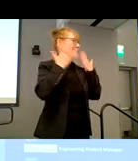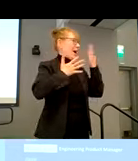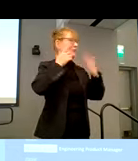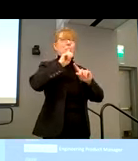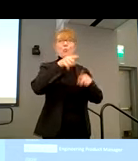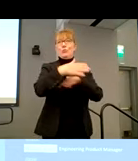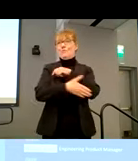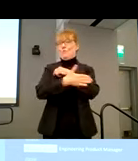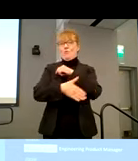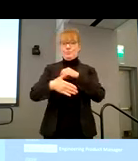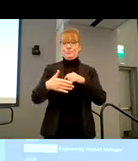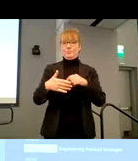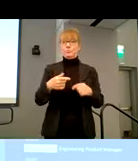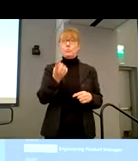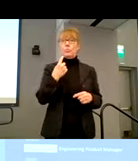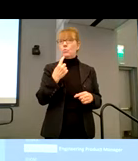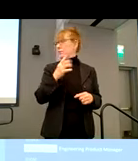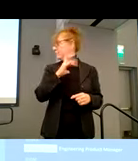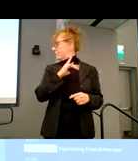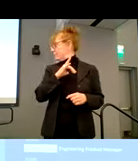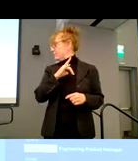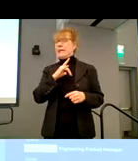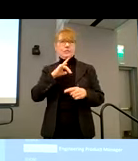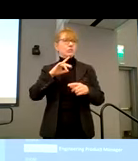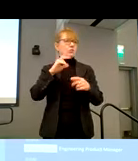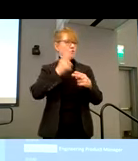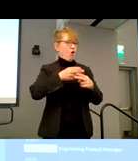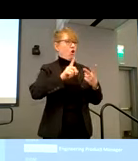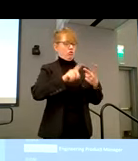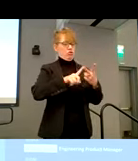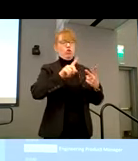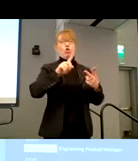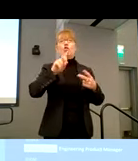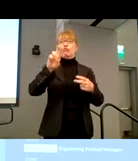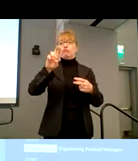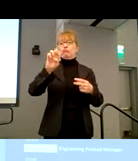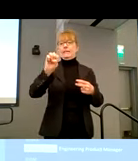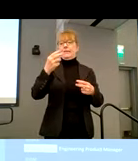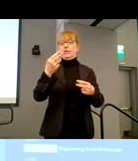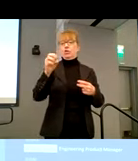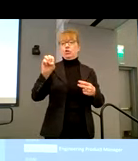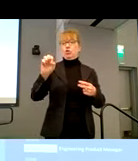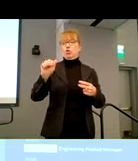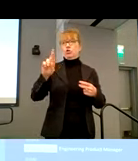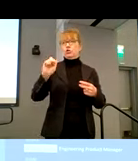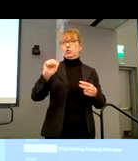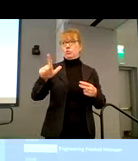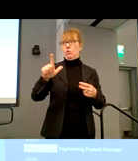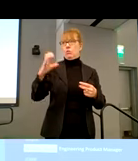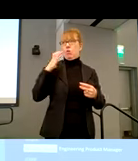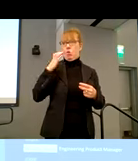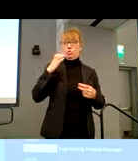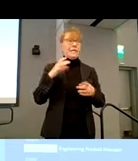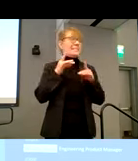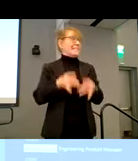cool is called coach, coach, uh, rehearsal coach. And what this does is allows you to seamlessly before